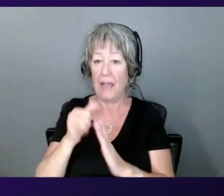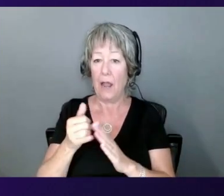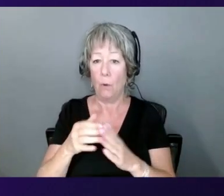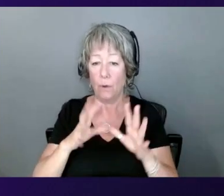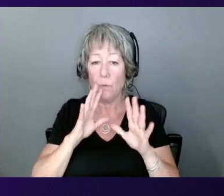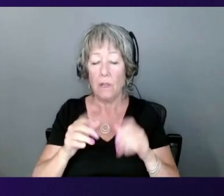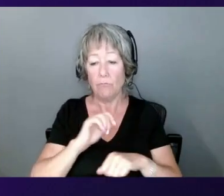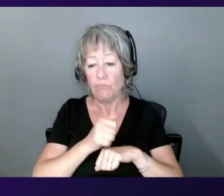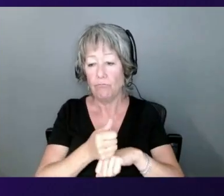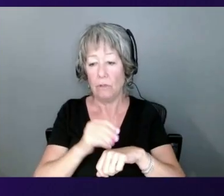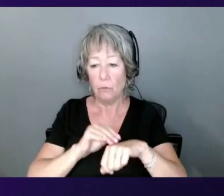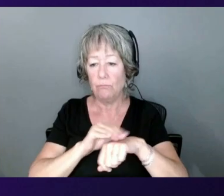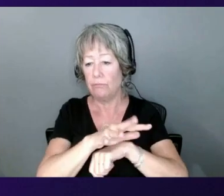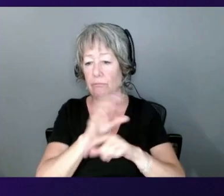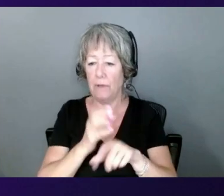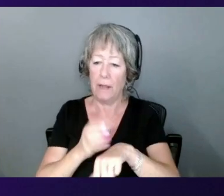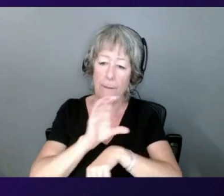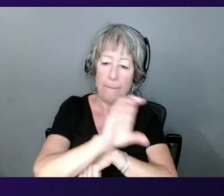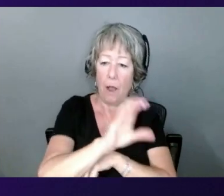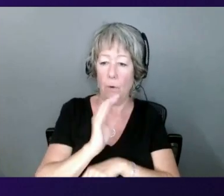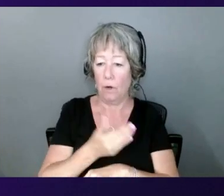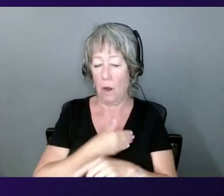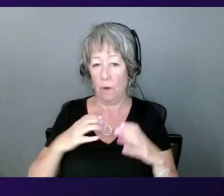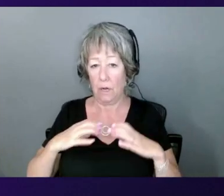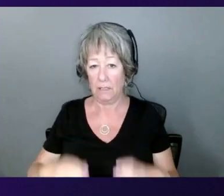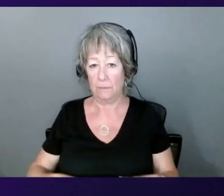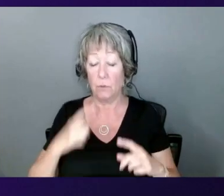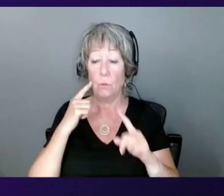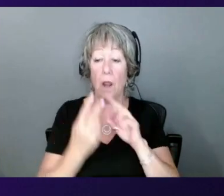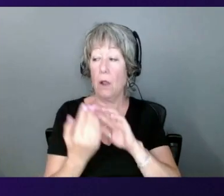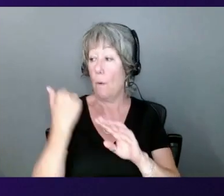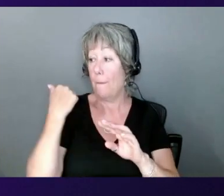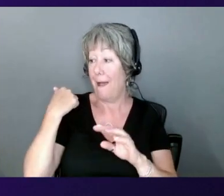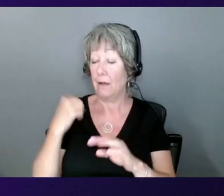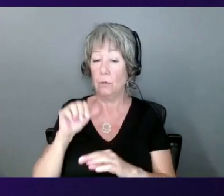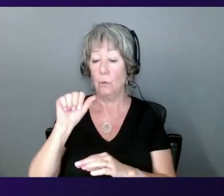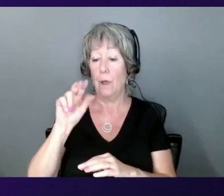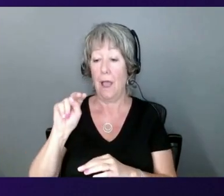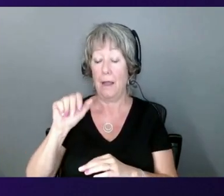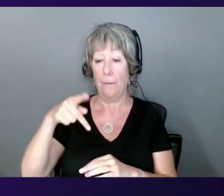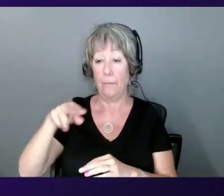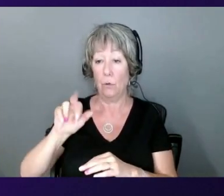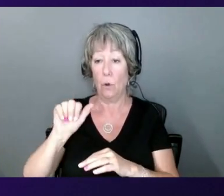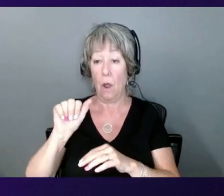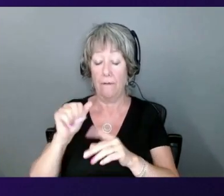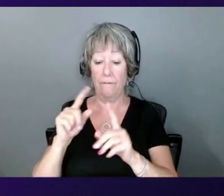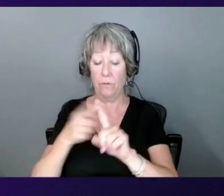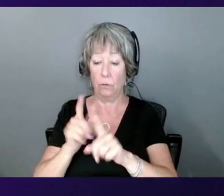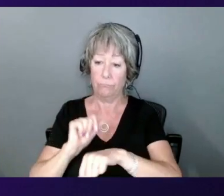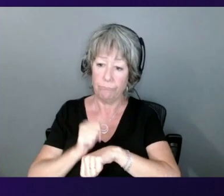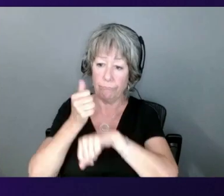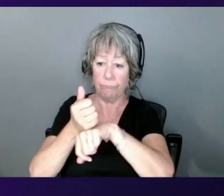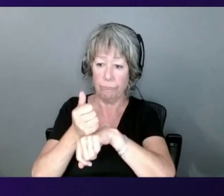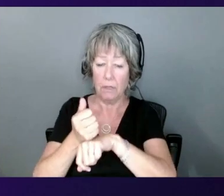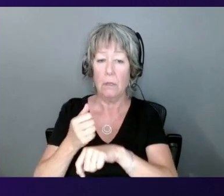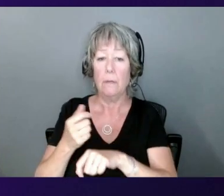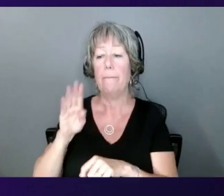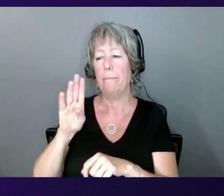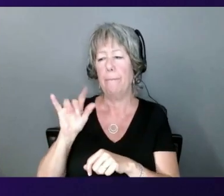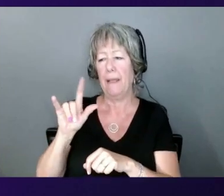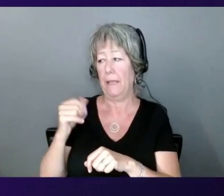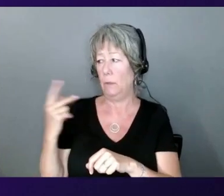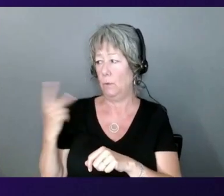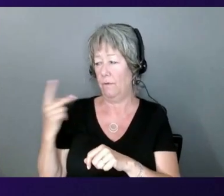If I go back 12 years ago, Annapurna was founded with me, my longtime collaborator, Billy, an